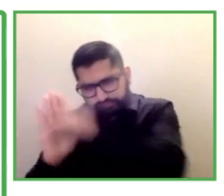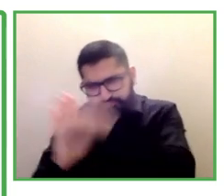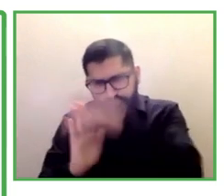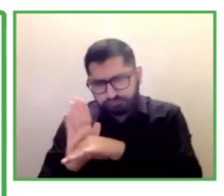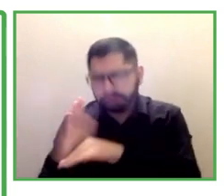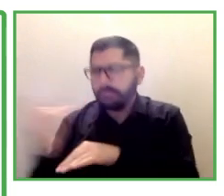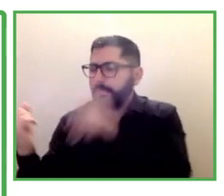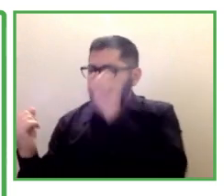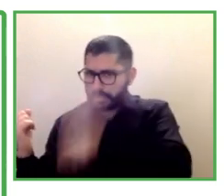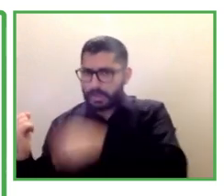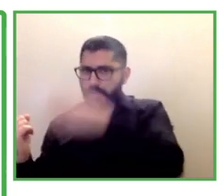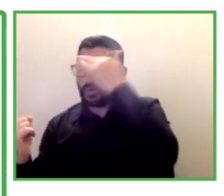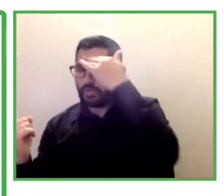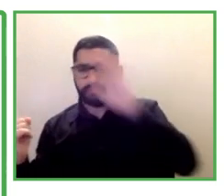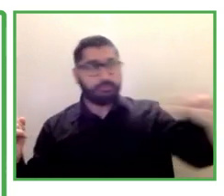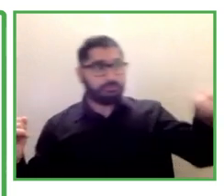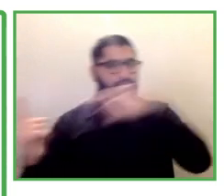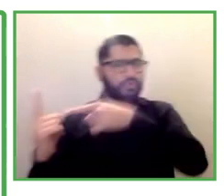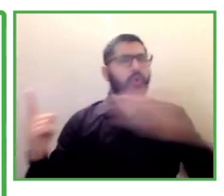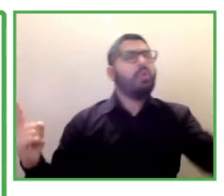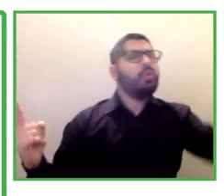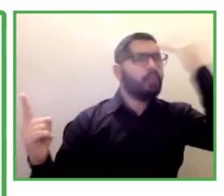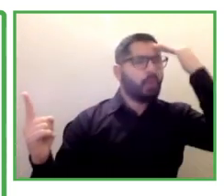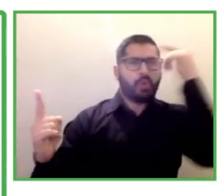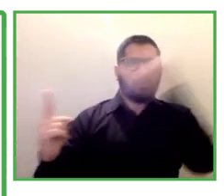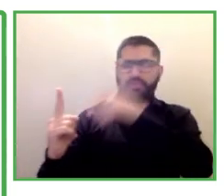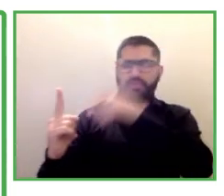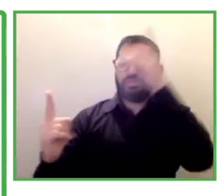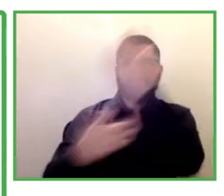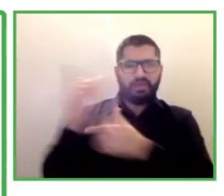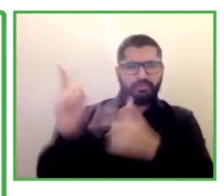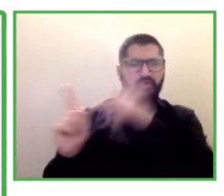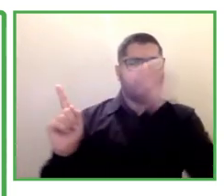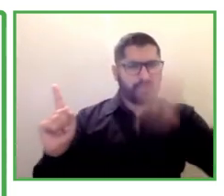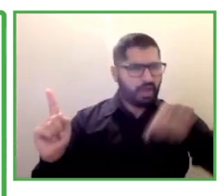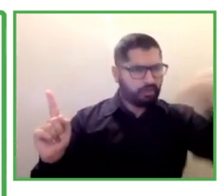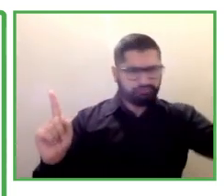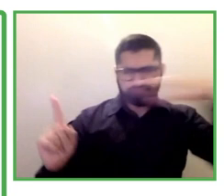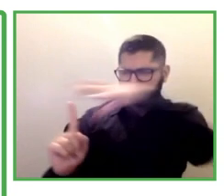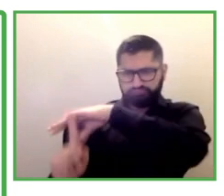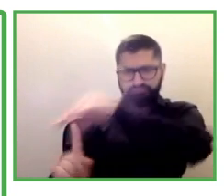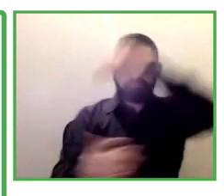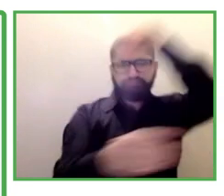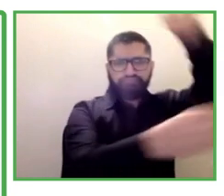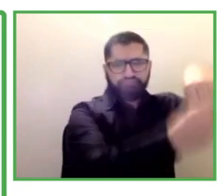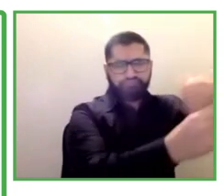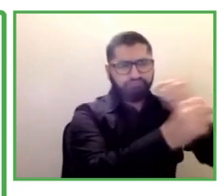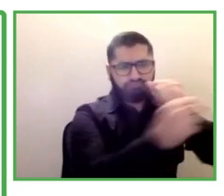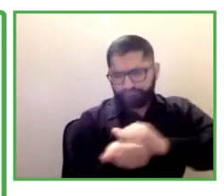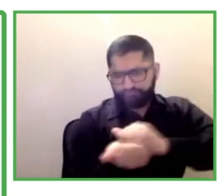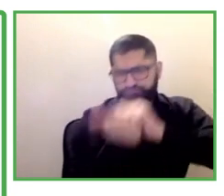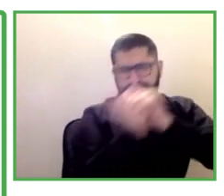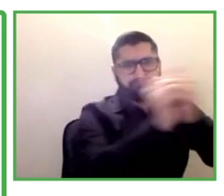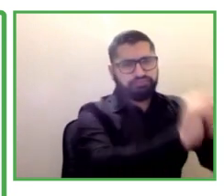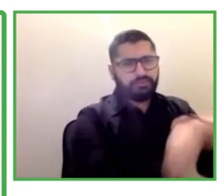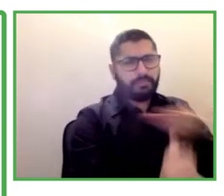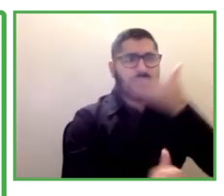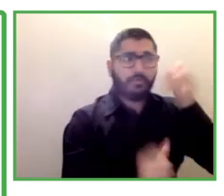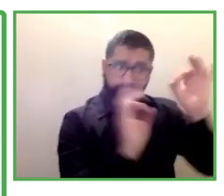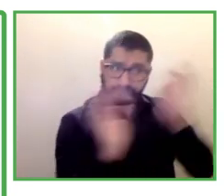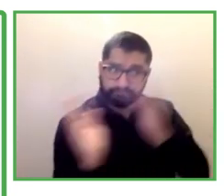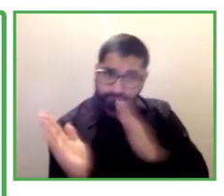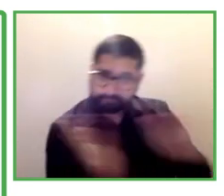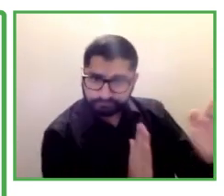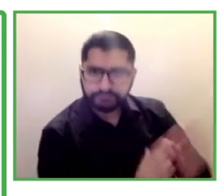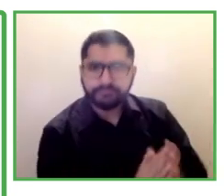they can actually approach conversations around disability management in a workplace environment in a really um uh effective and